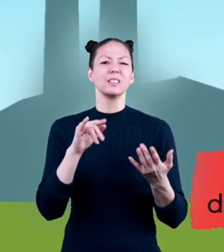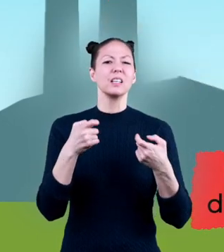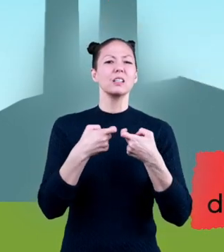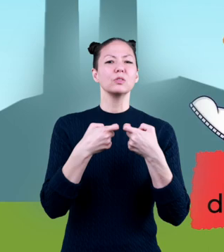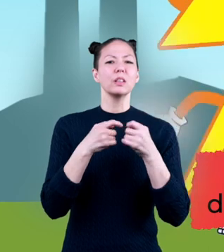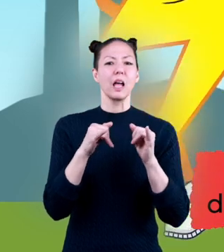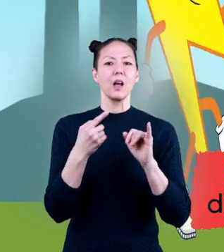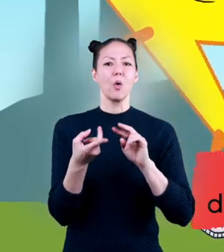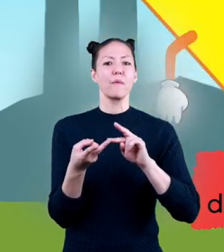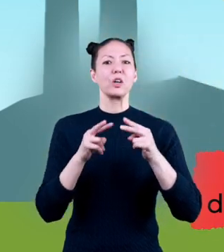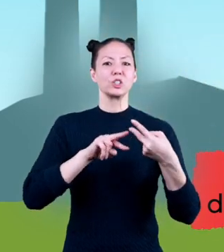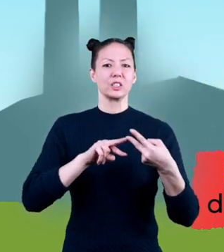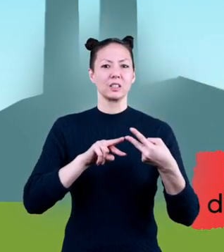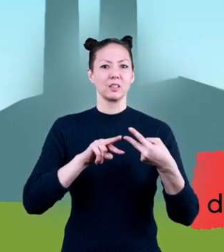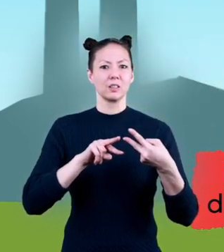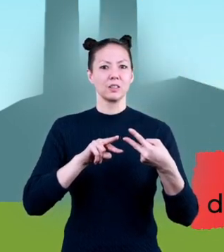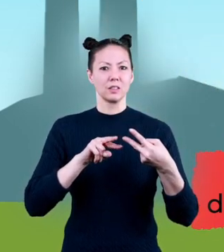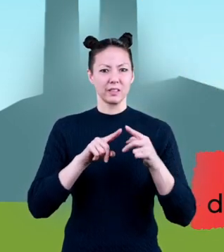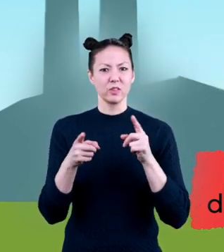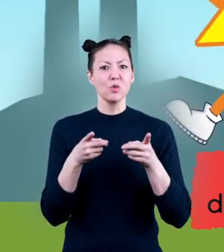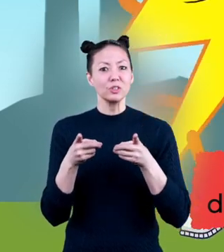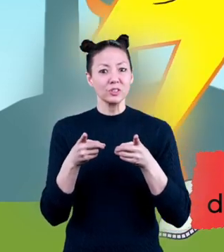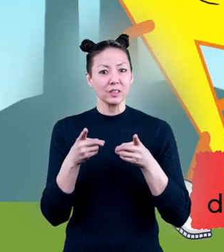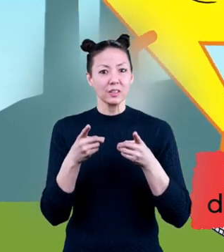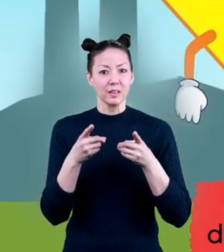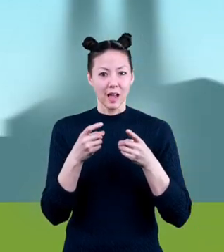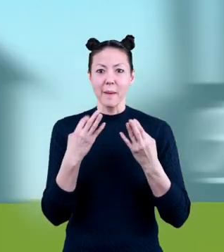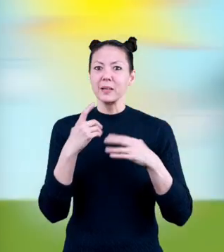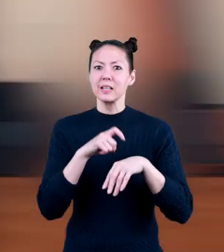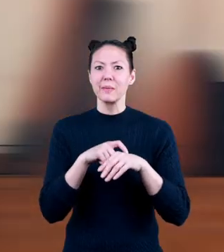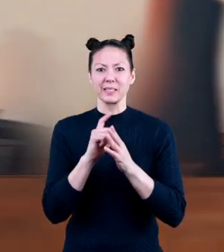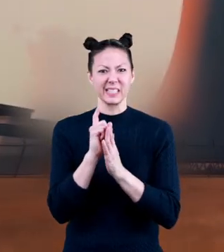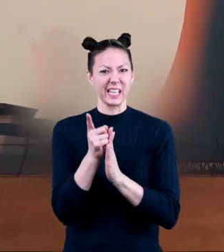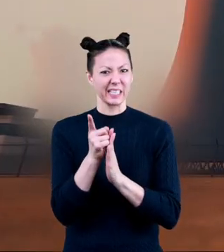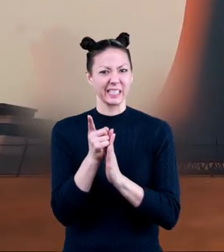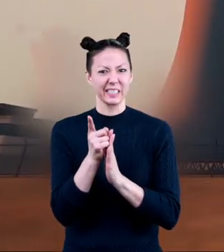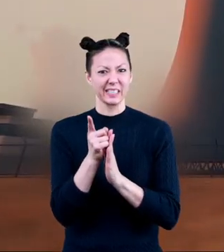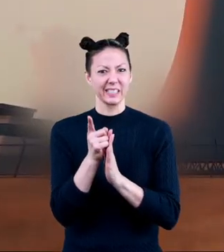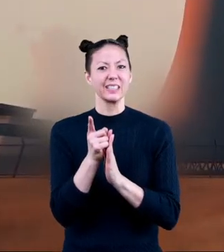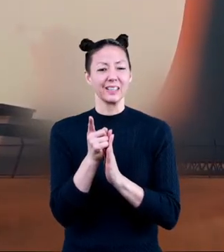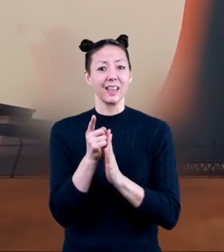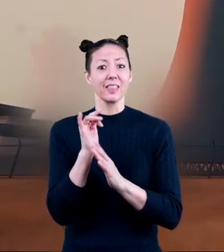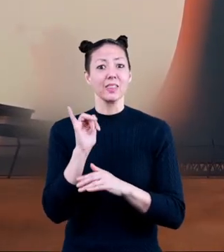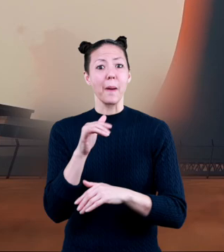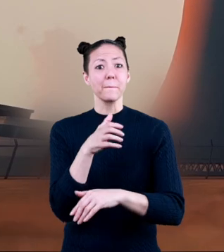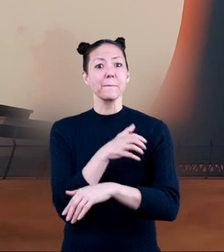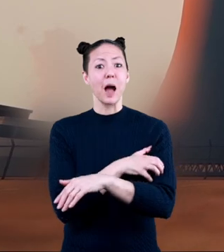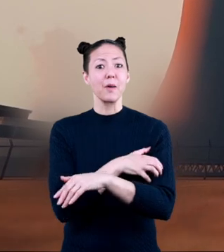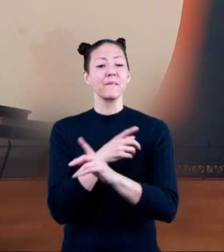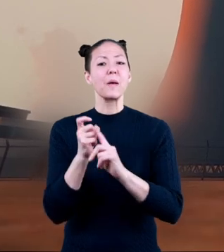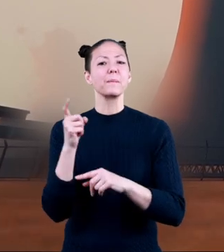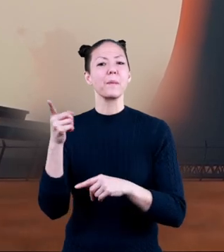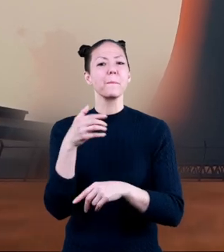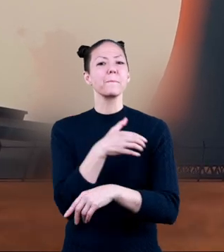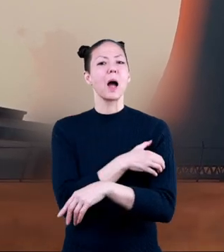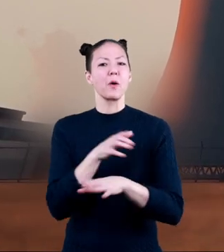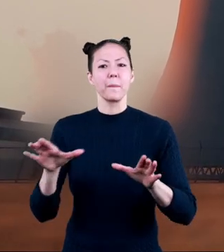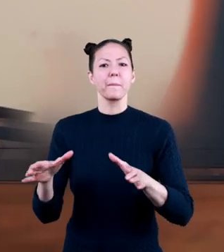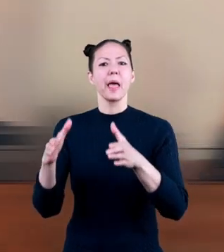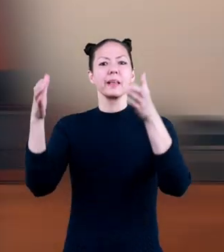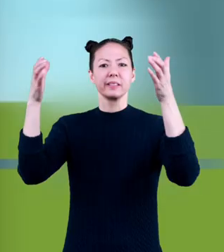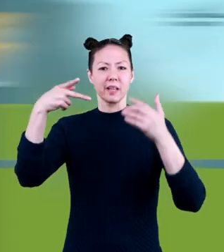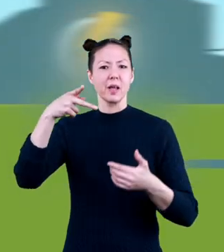reverses directions many times a second. This power comes from power plants.